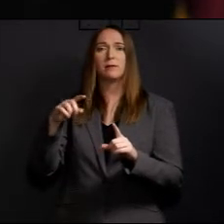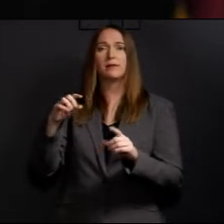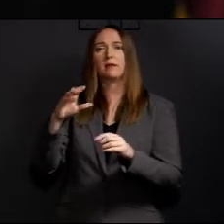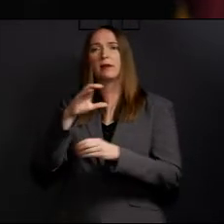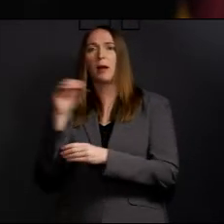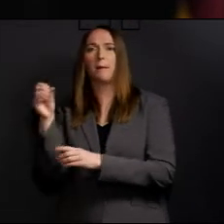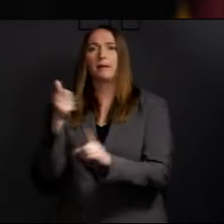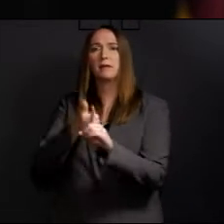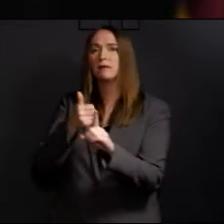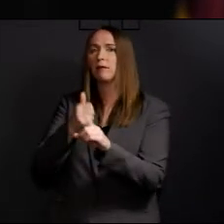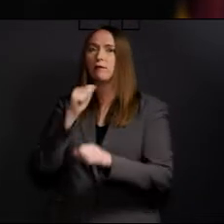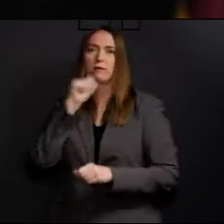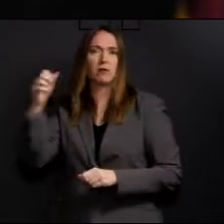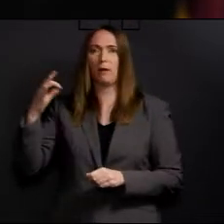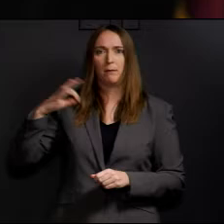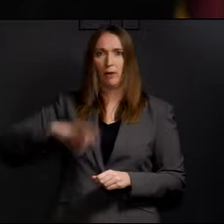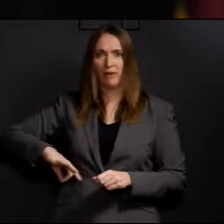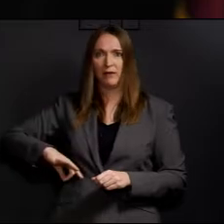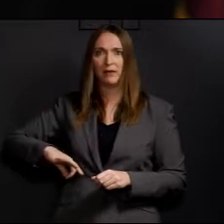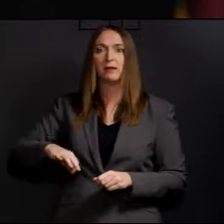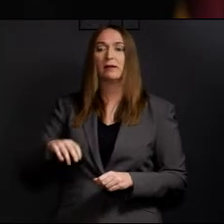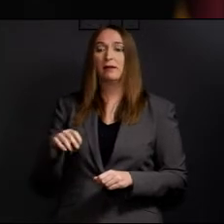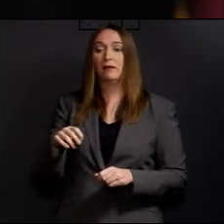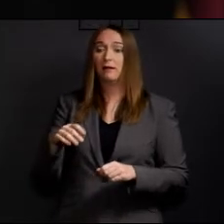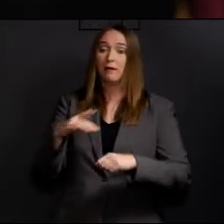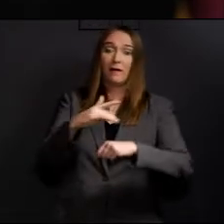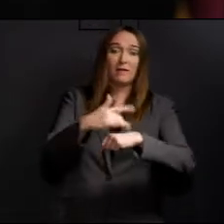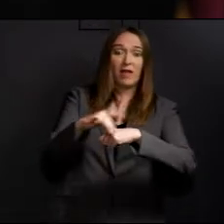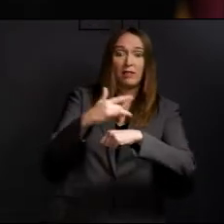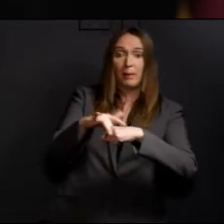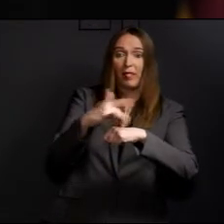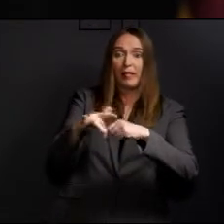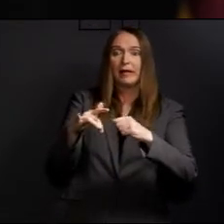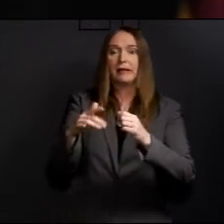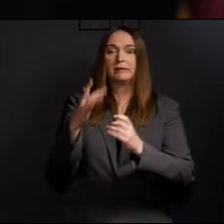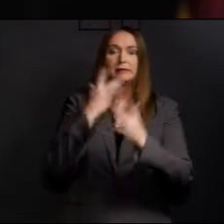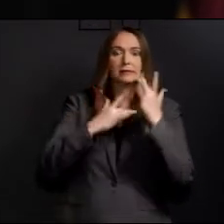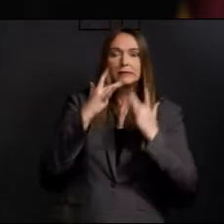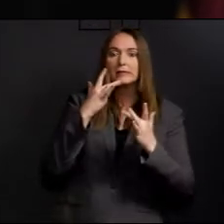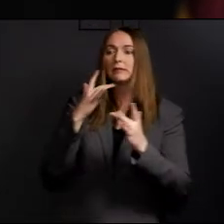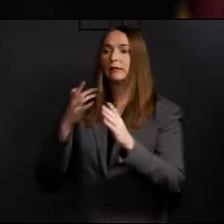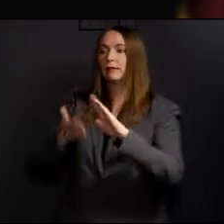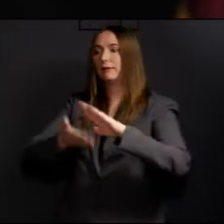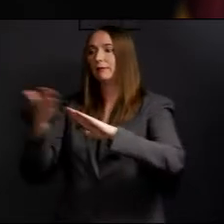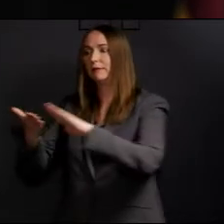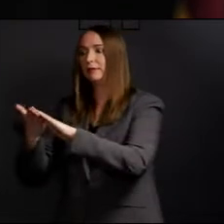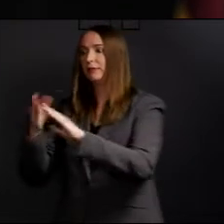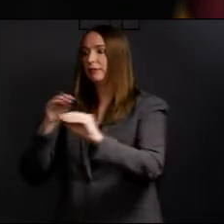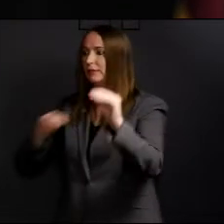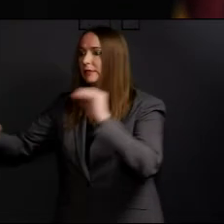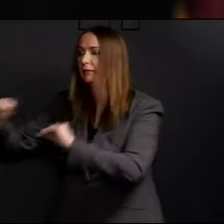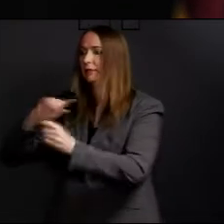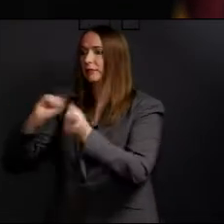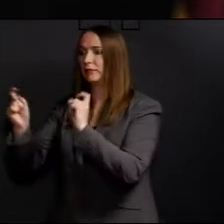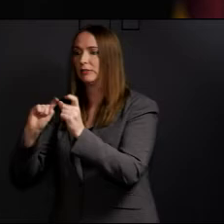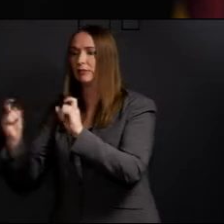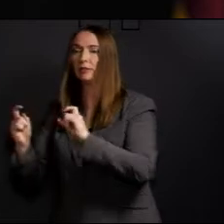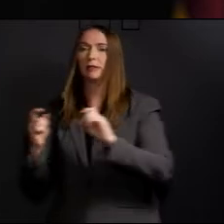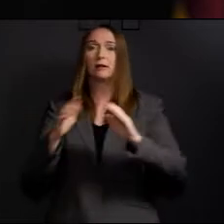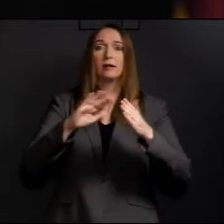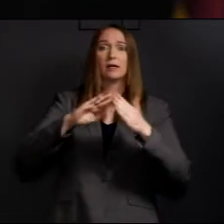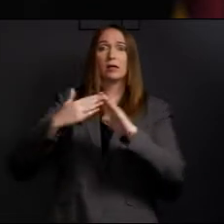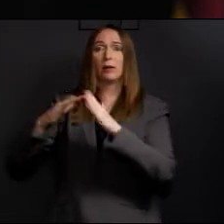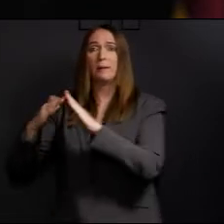giving us advice on availability, logistics chains, the needs of communities as far as